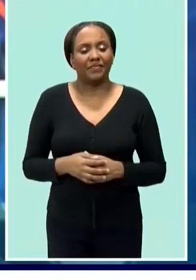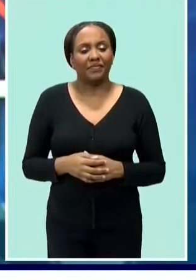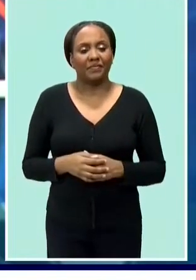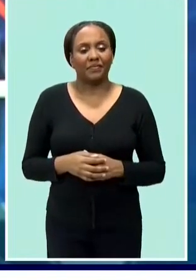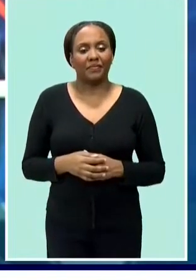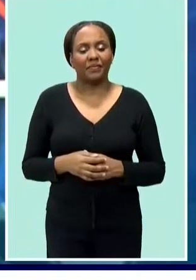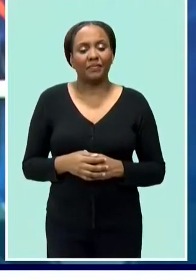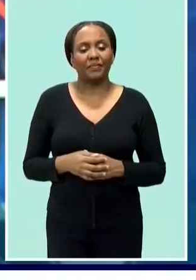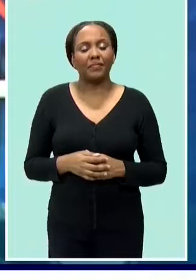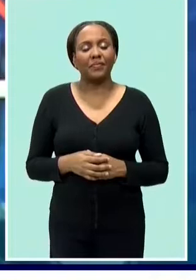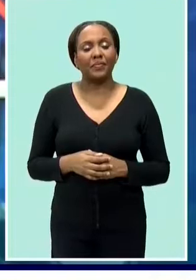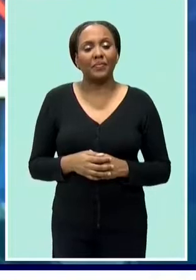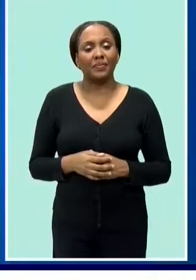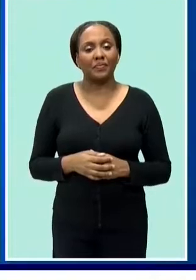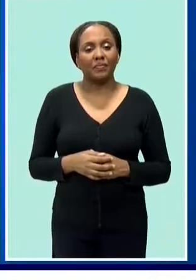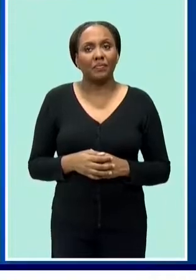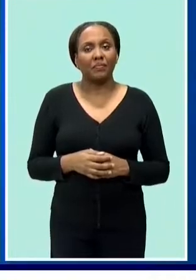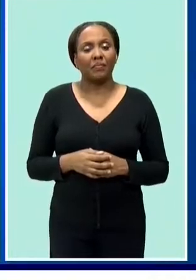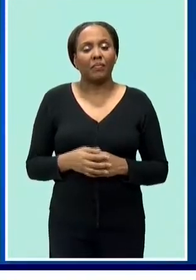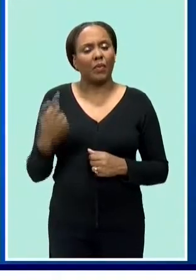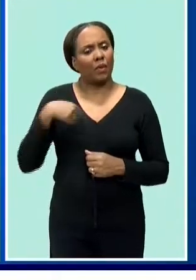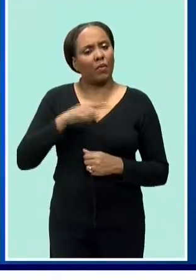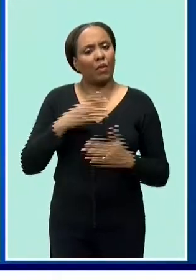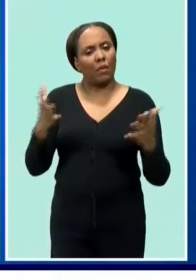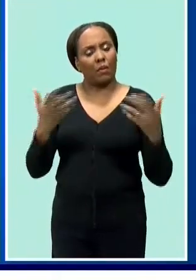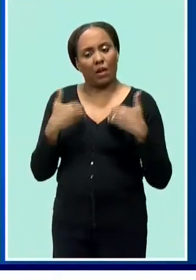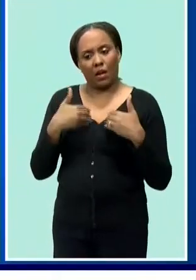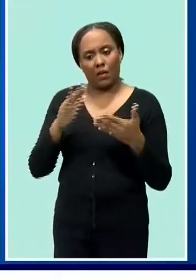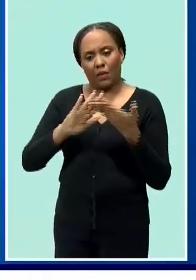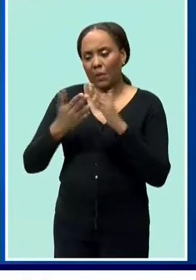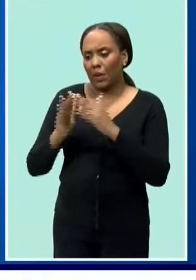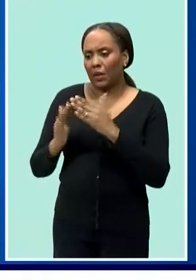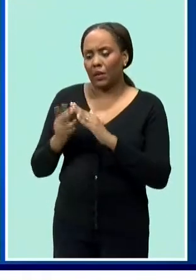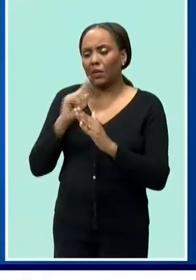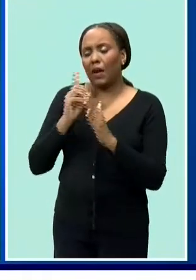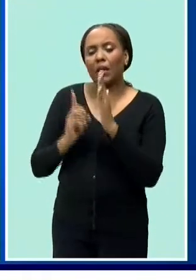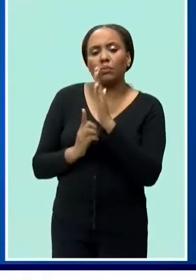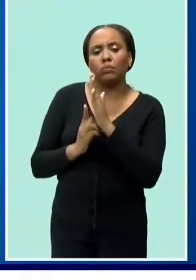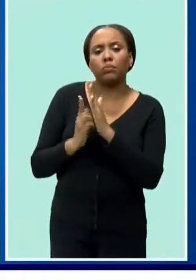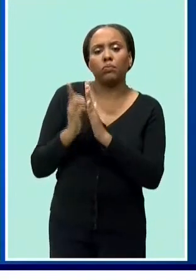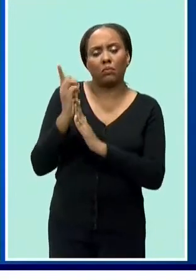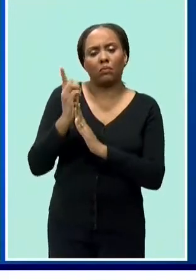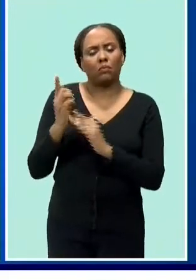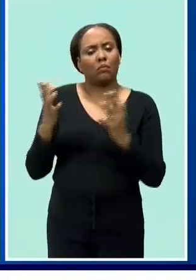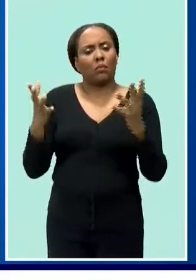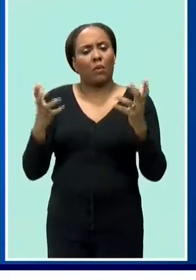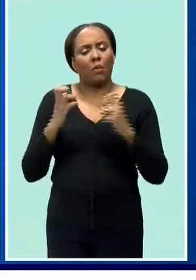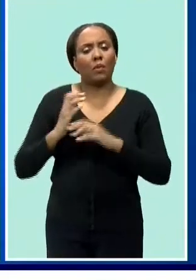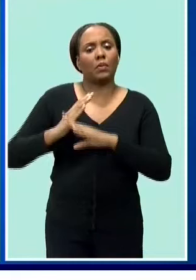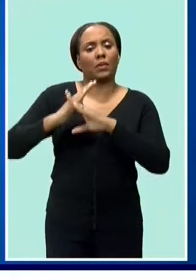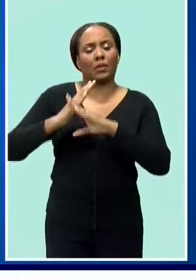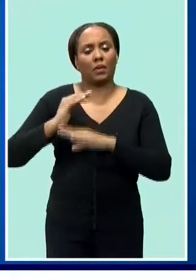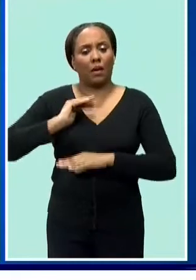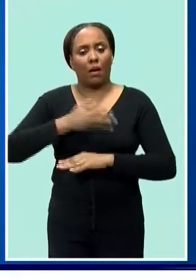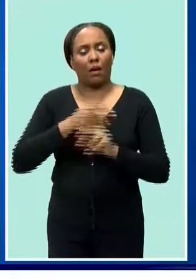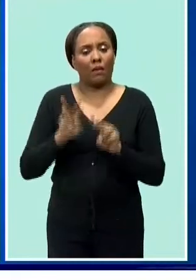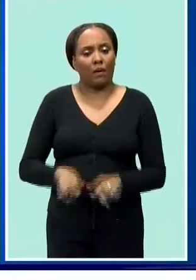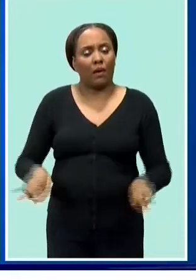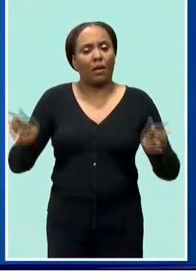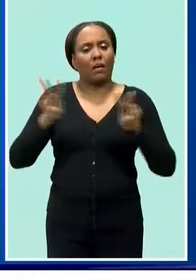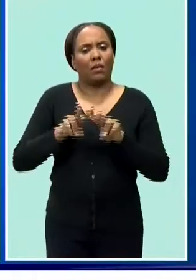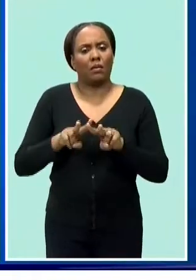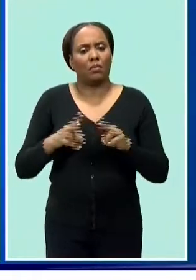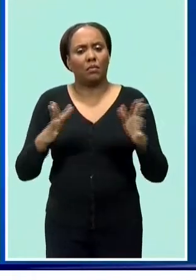barbadians and building communities and protecting our value system and in the holistic and